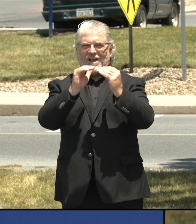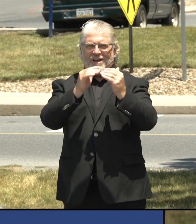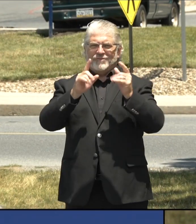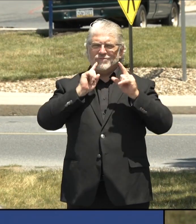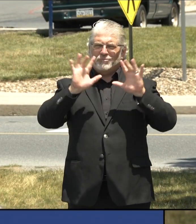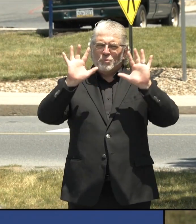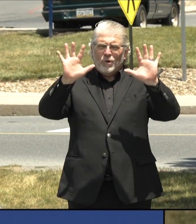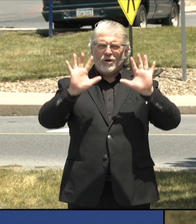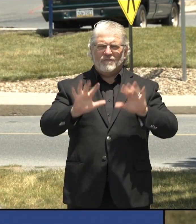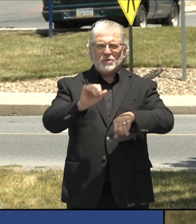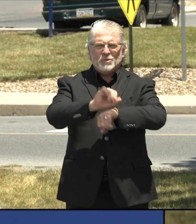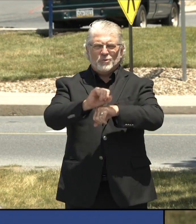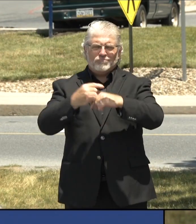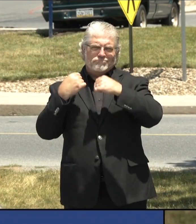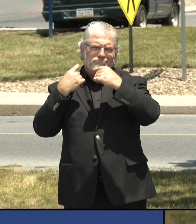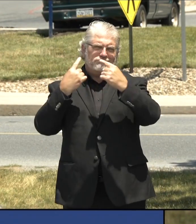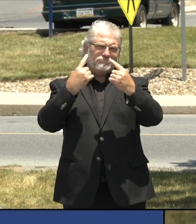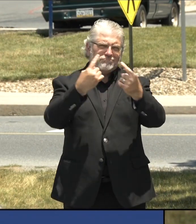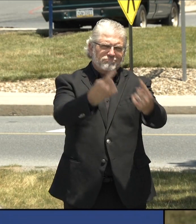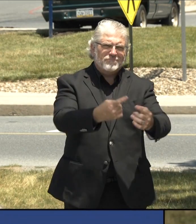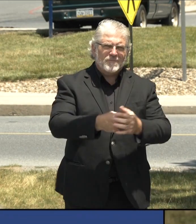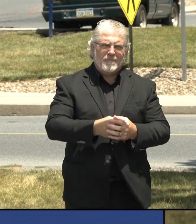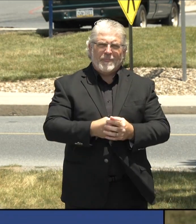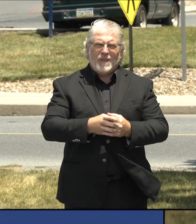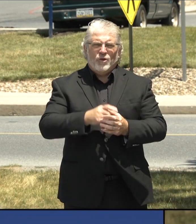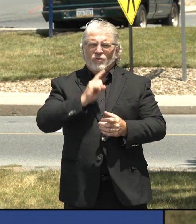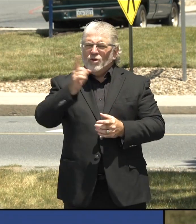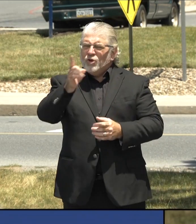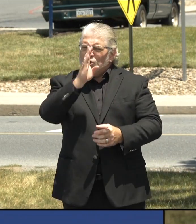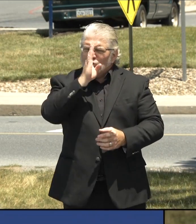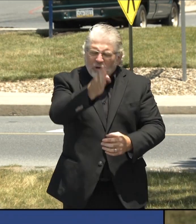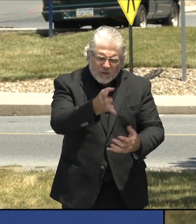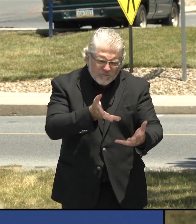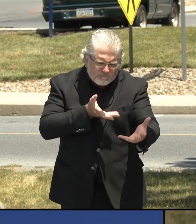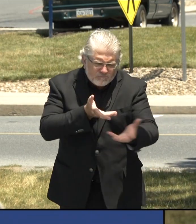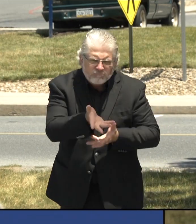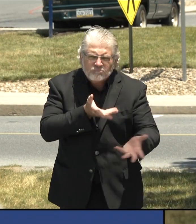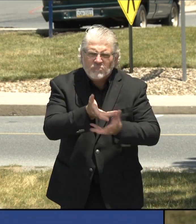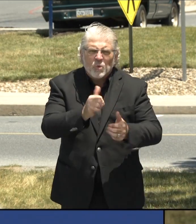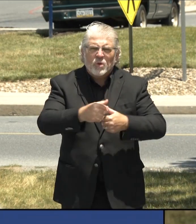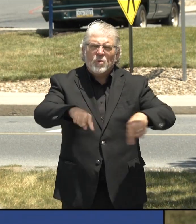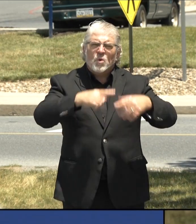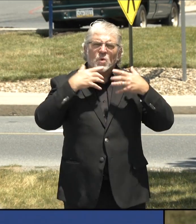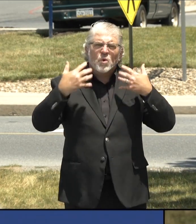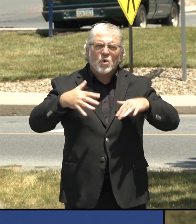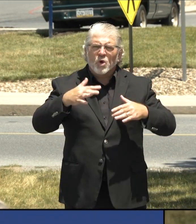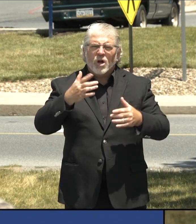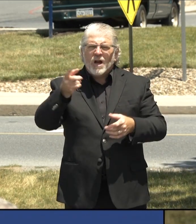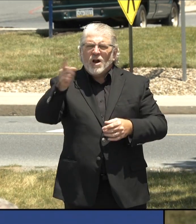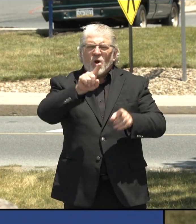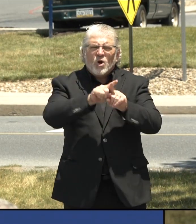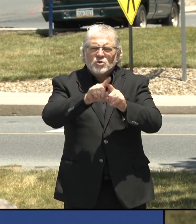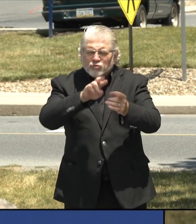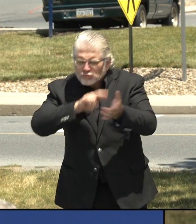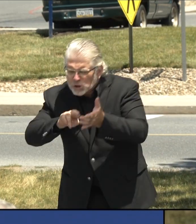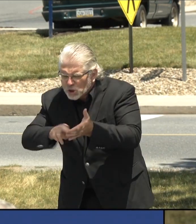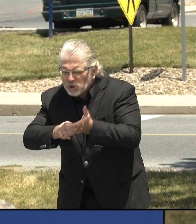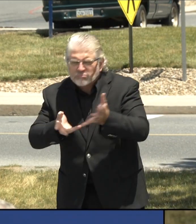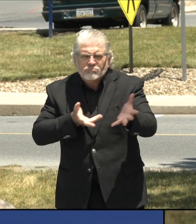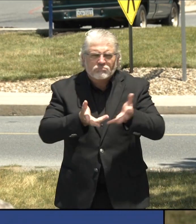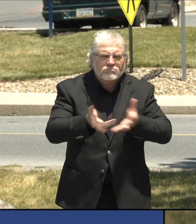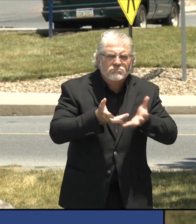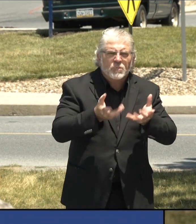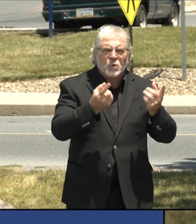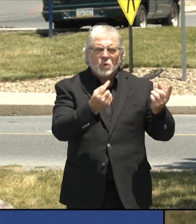the pandemic and direct patient caregiving as well as in research. I'm also pleased to share that for the